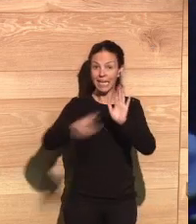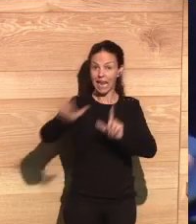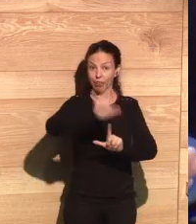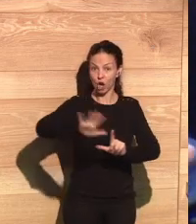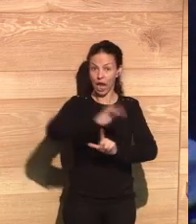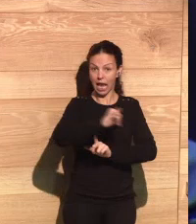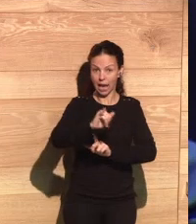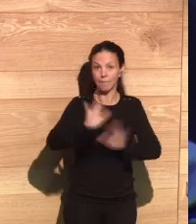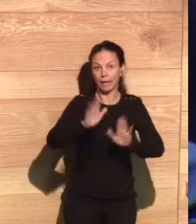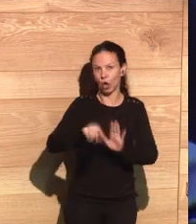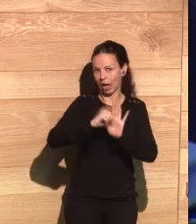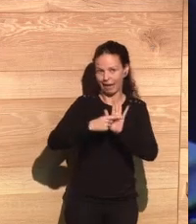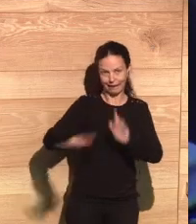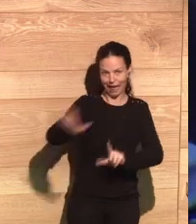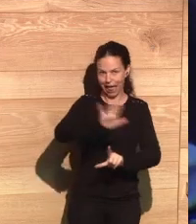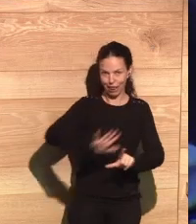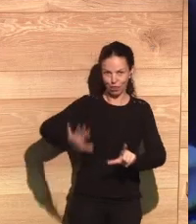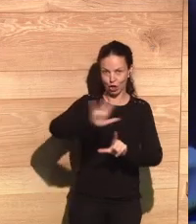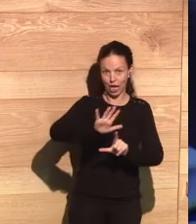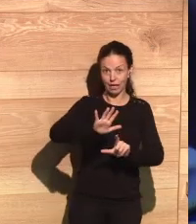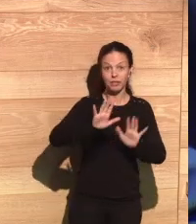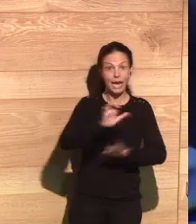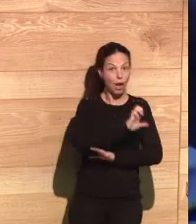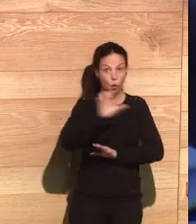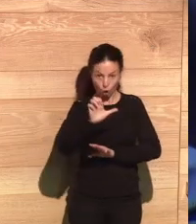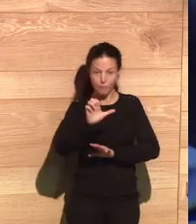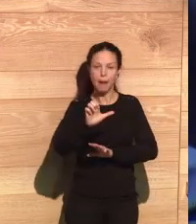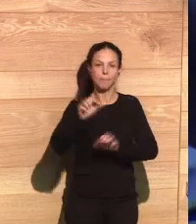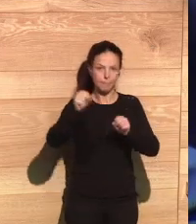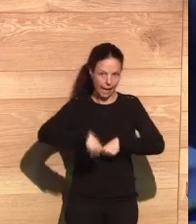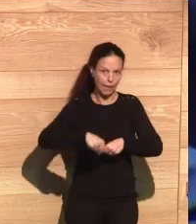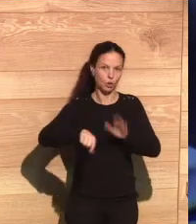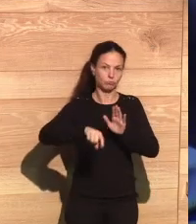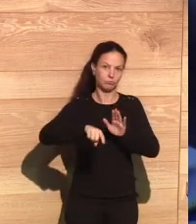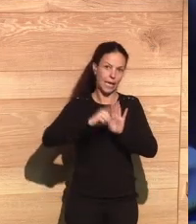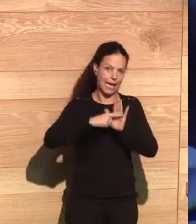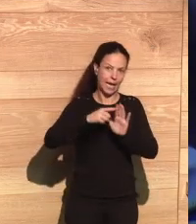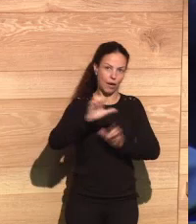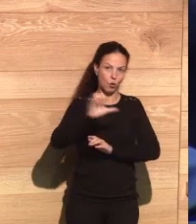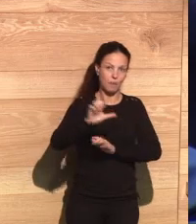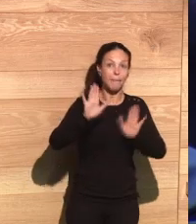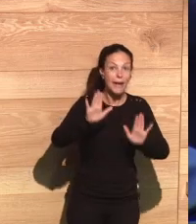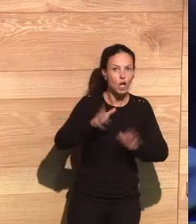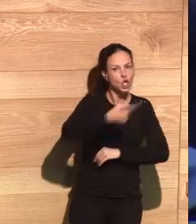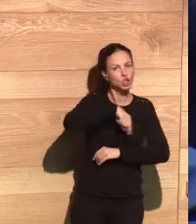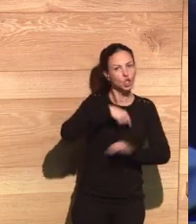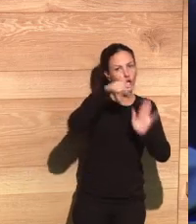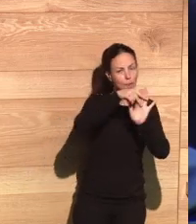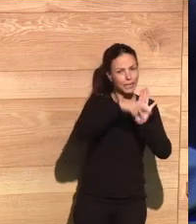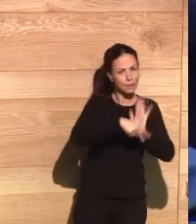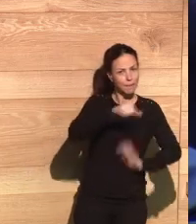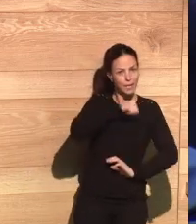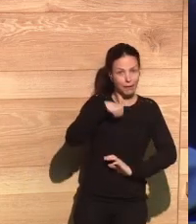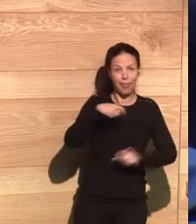So on the one hand, we have the national legislations or European legislation. And we also have the private